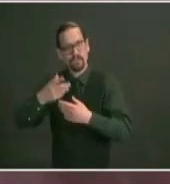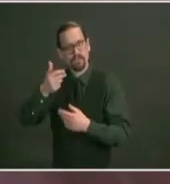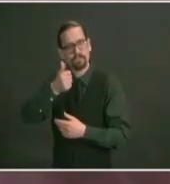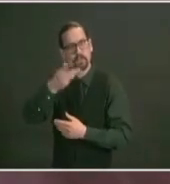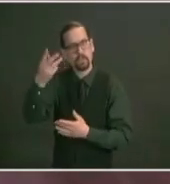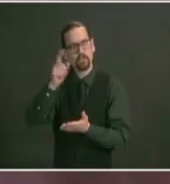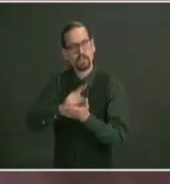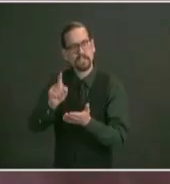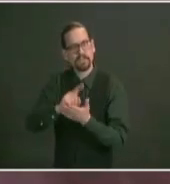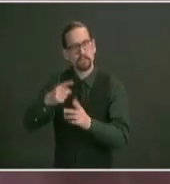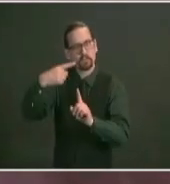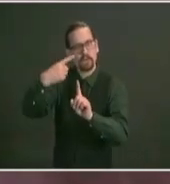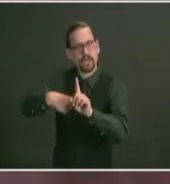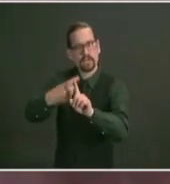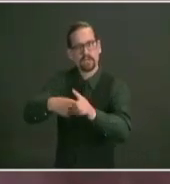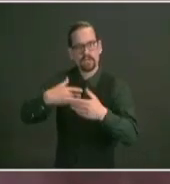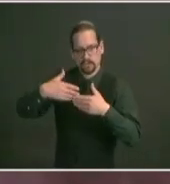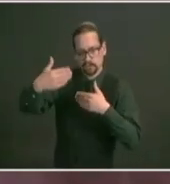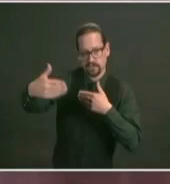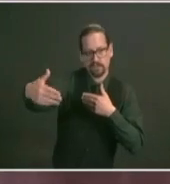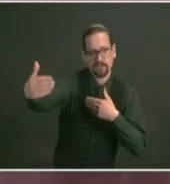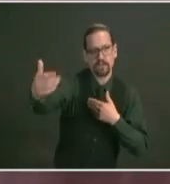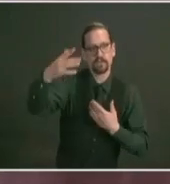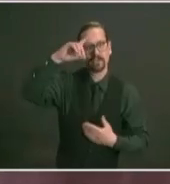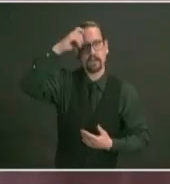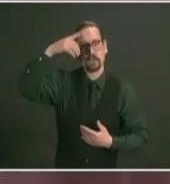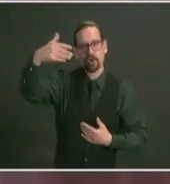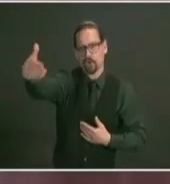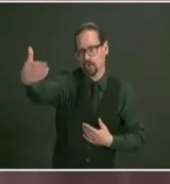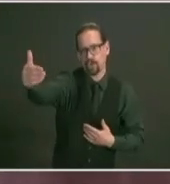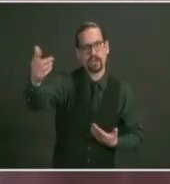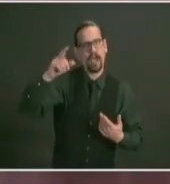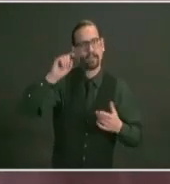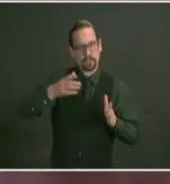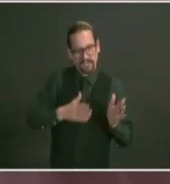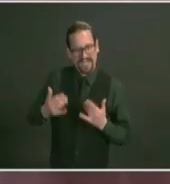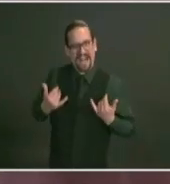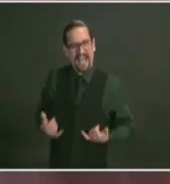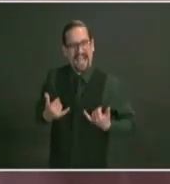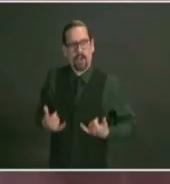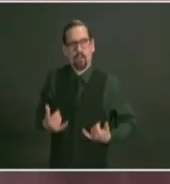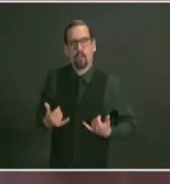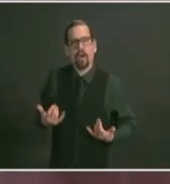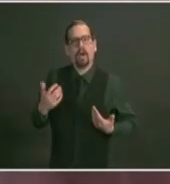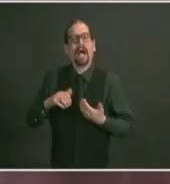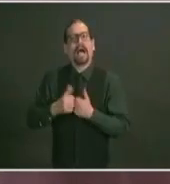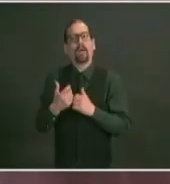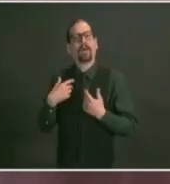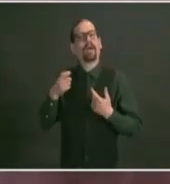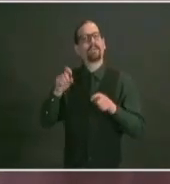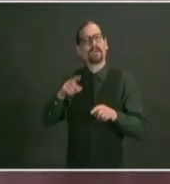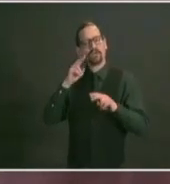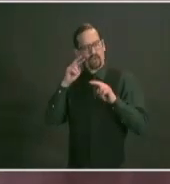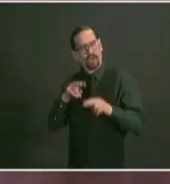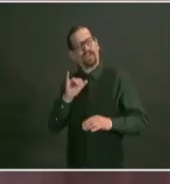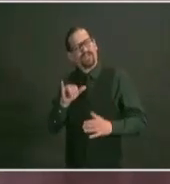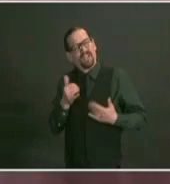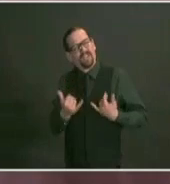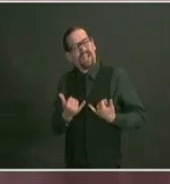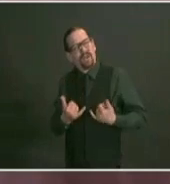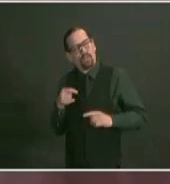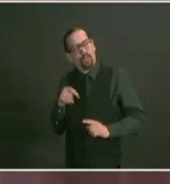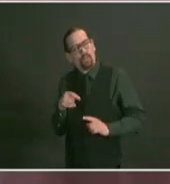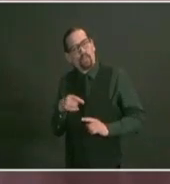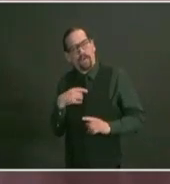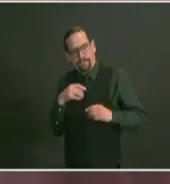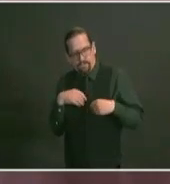when the time comes that we can open up for the summer so i think we're we're we're looking at that and we're opening up the process in a